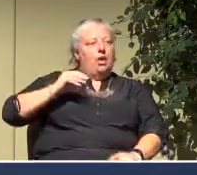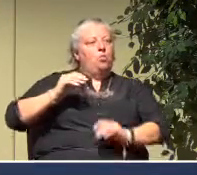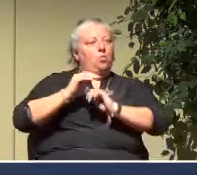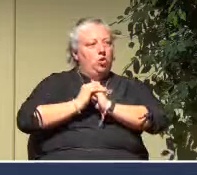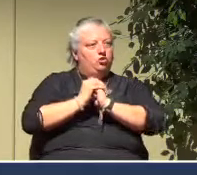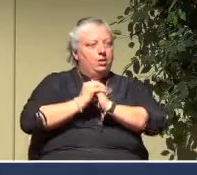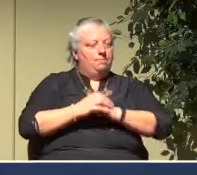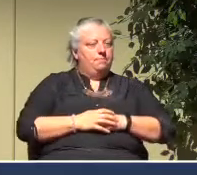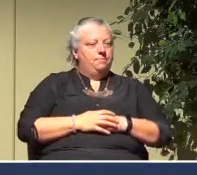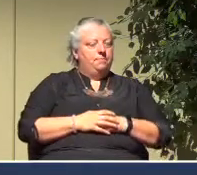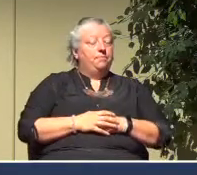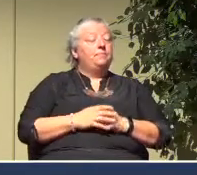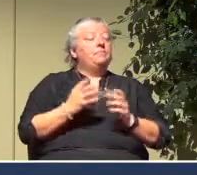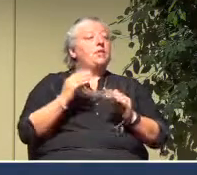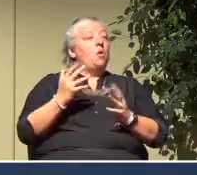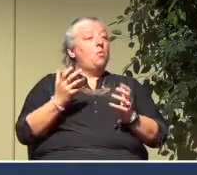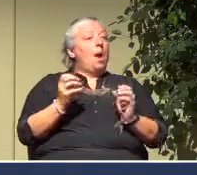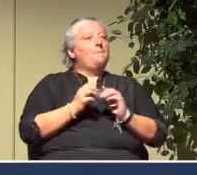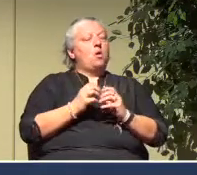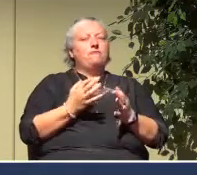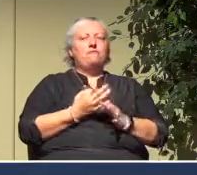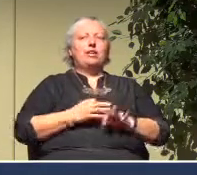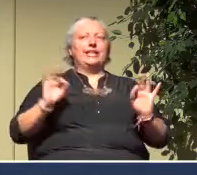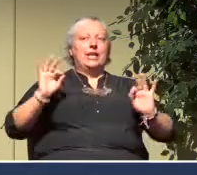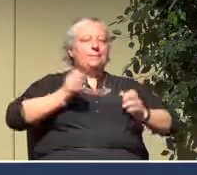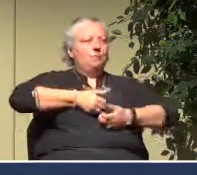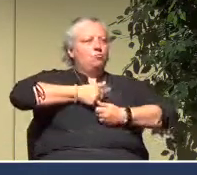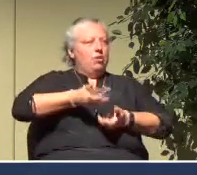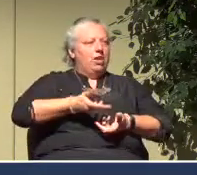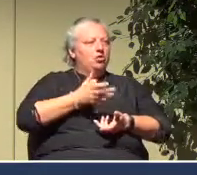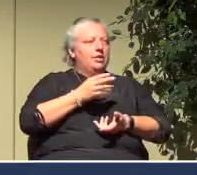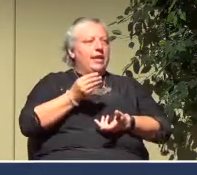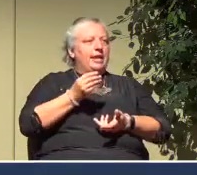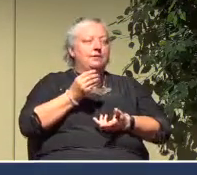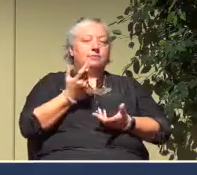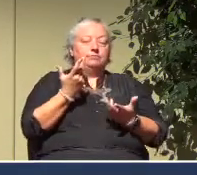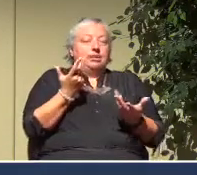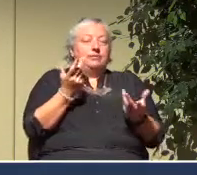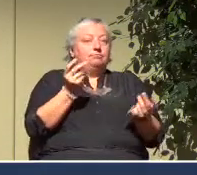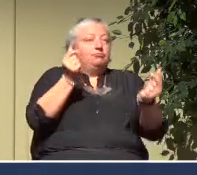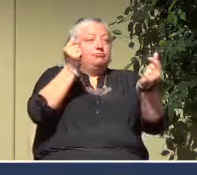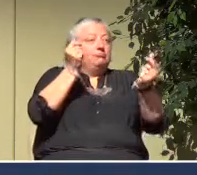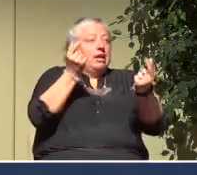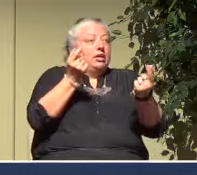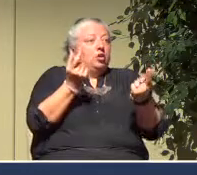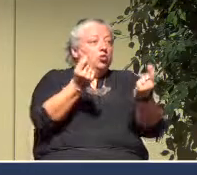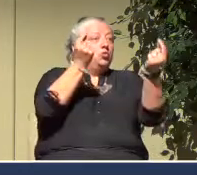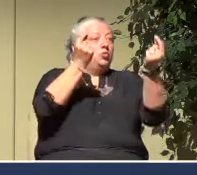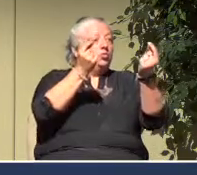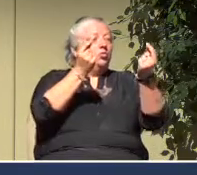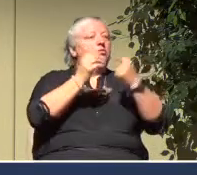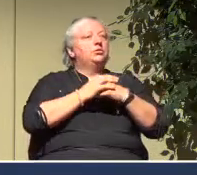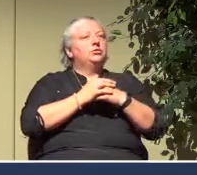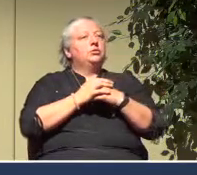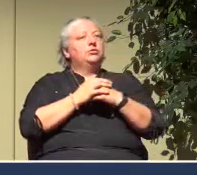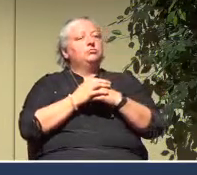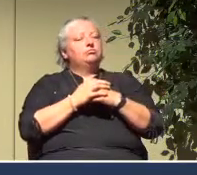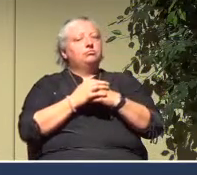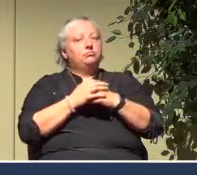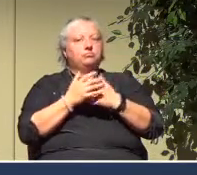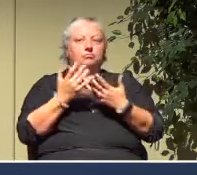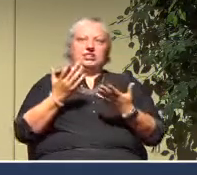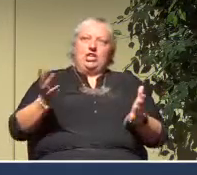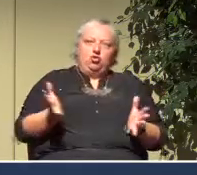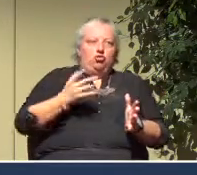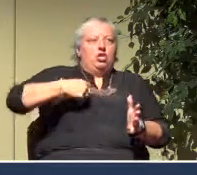also a desire for more freedom of expression and spontaneity in worship, encouraging us to grow and being able to engage our hearts